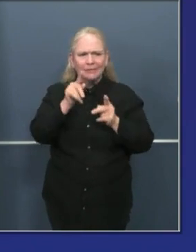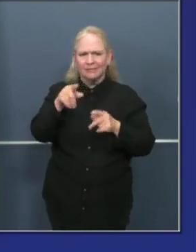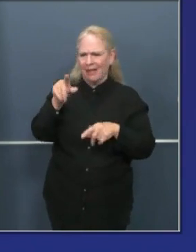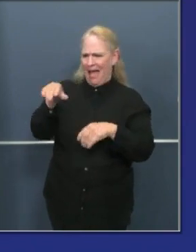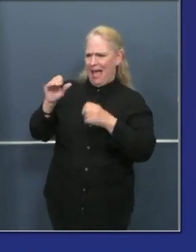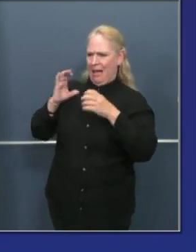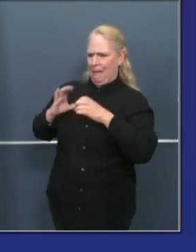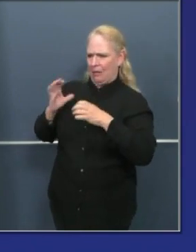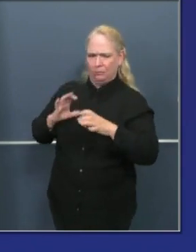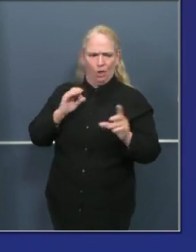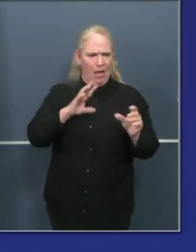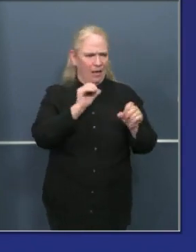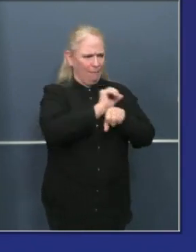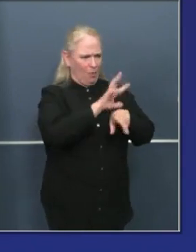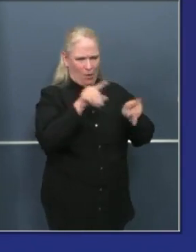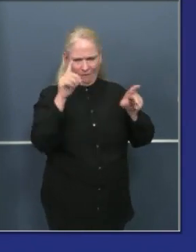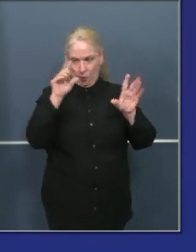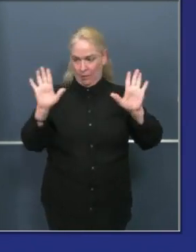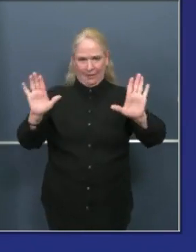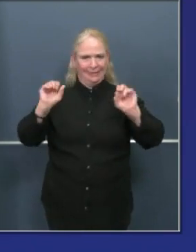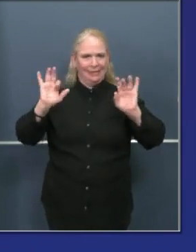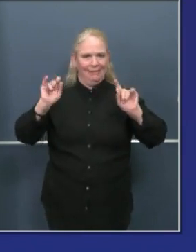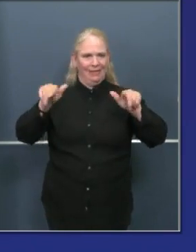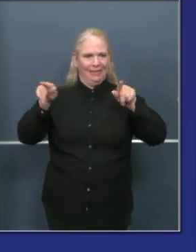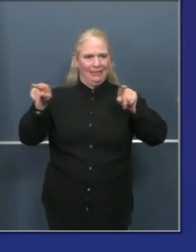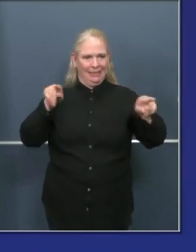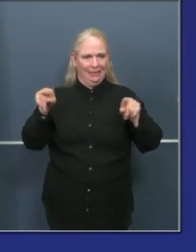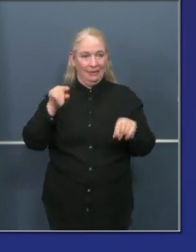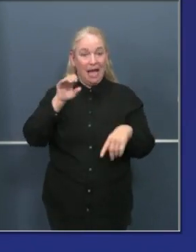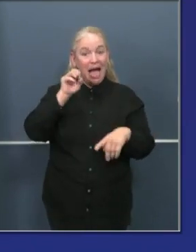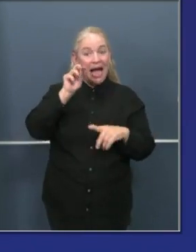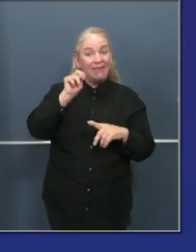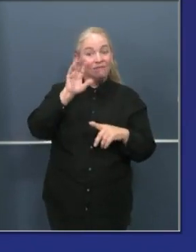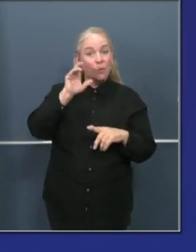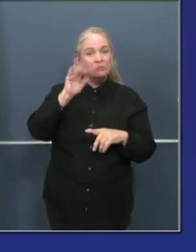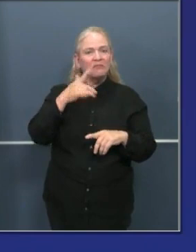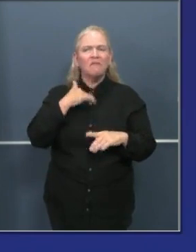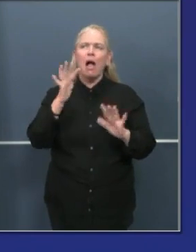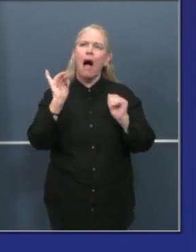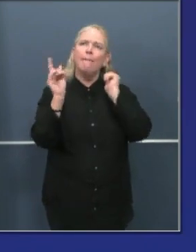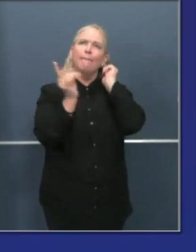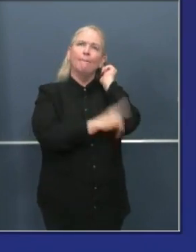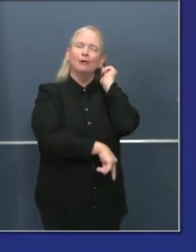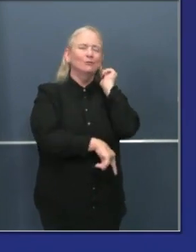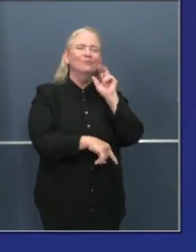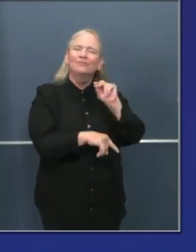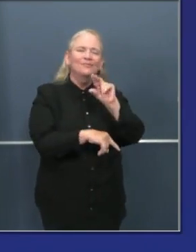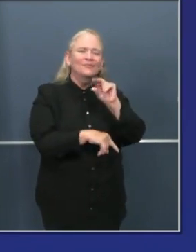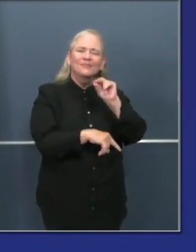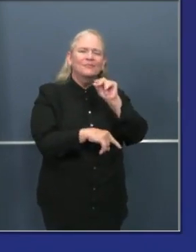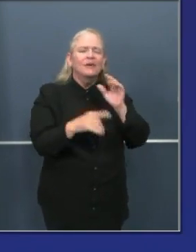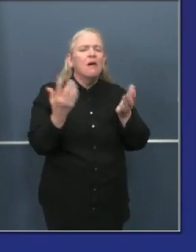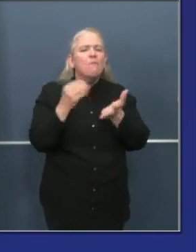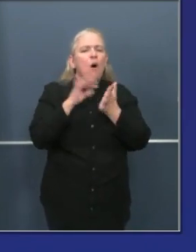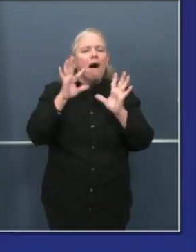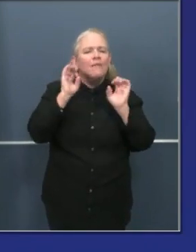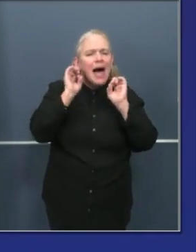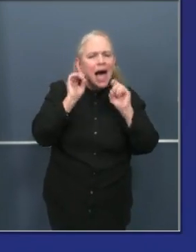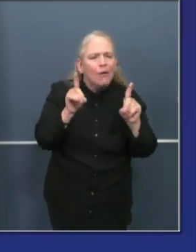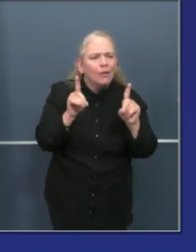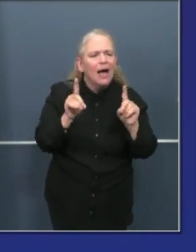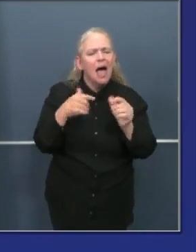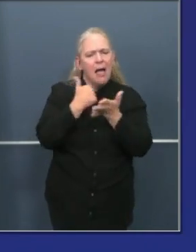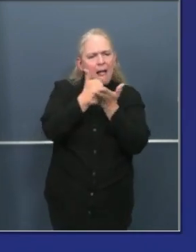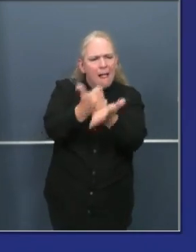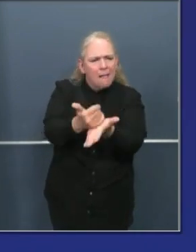not just about being punitive. It's also about educating people, allowing people to make modifications, but moreover, to